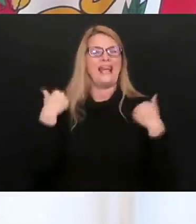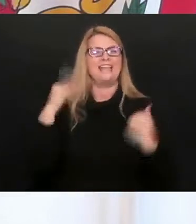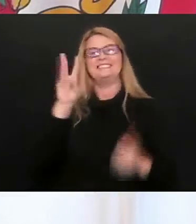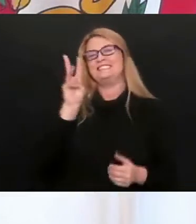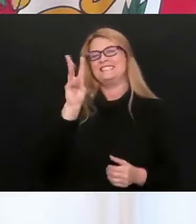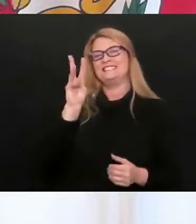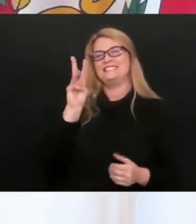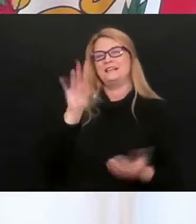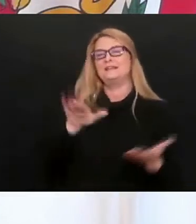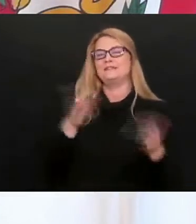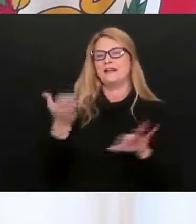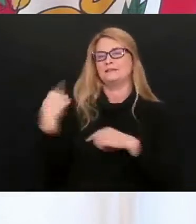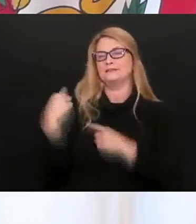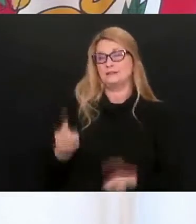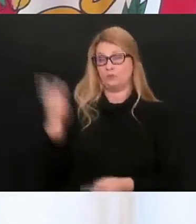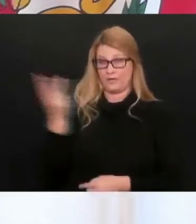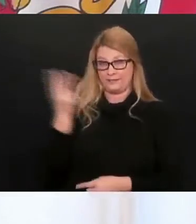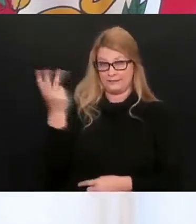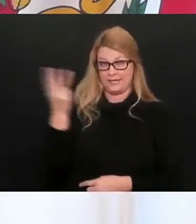last Wednesday.